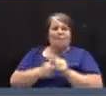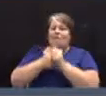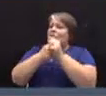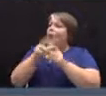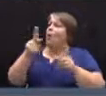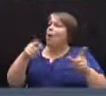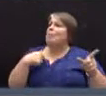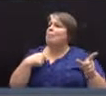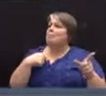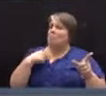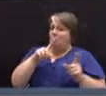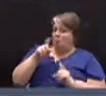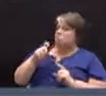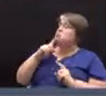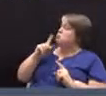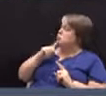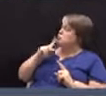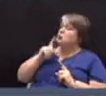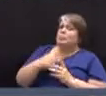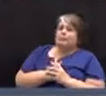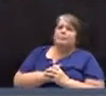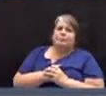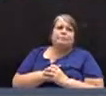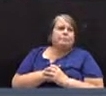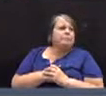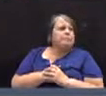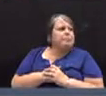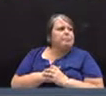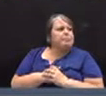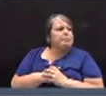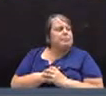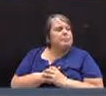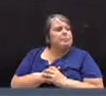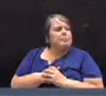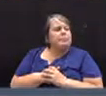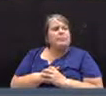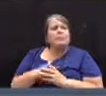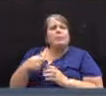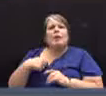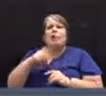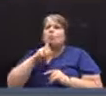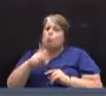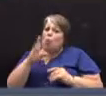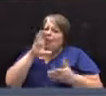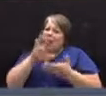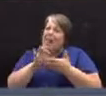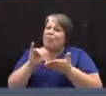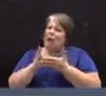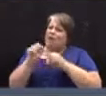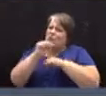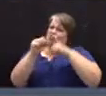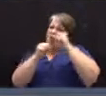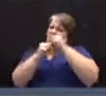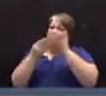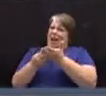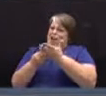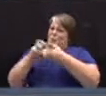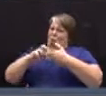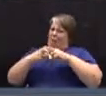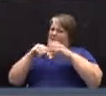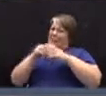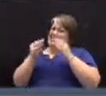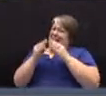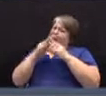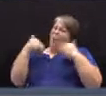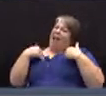could. Yes, go ahead. And that is that I truly believe we have a structural budget problem in the town, and